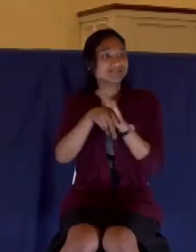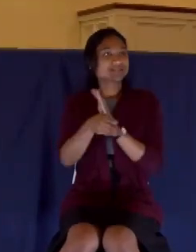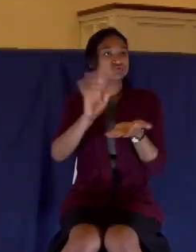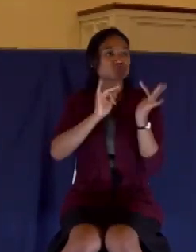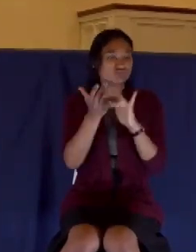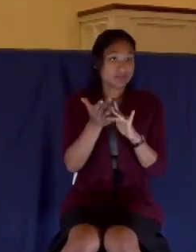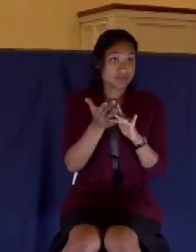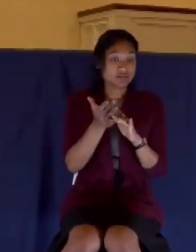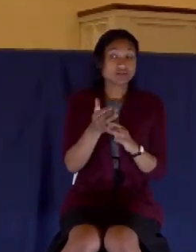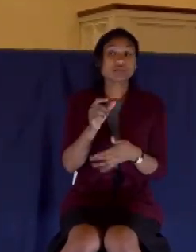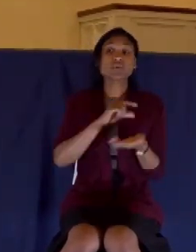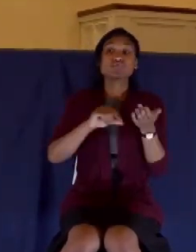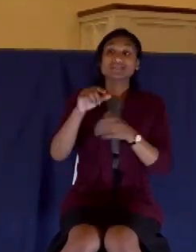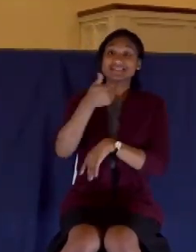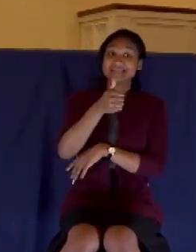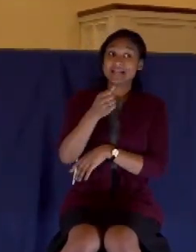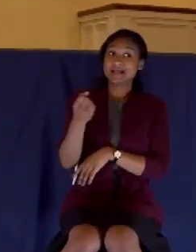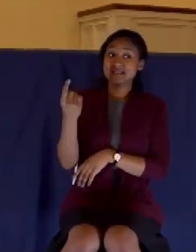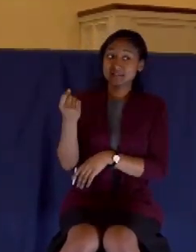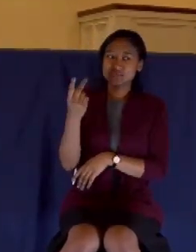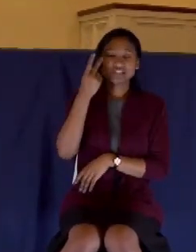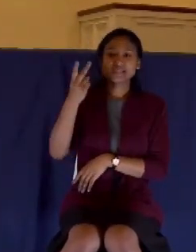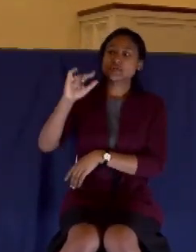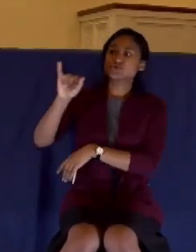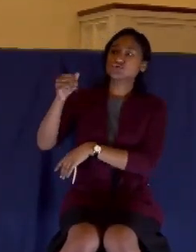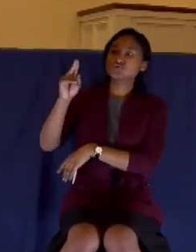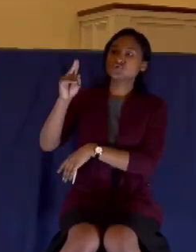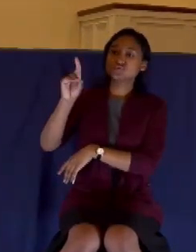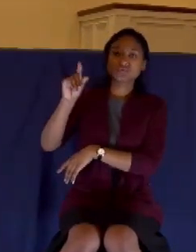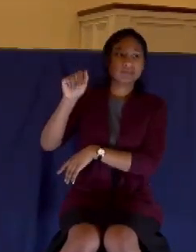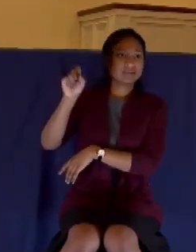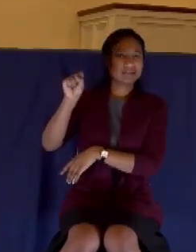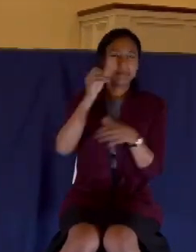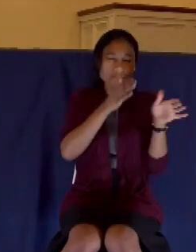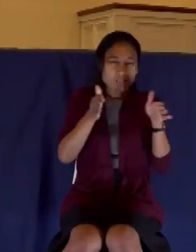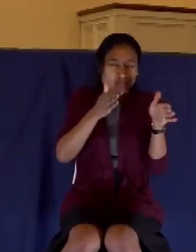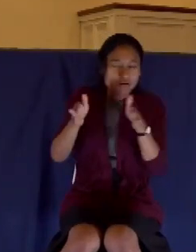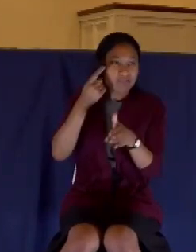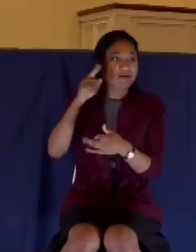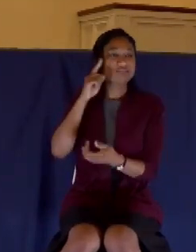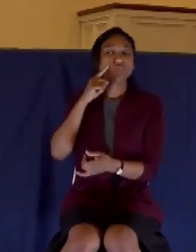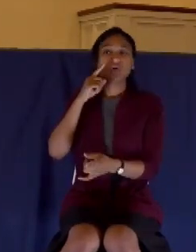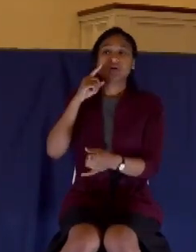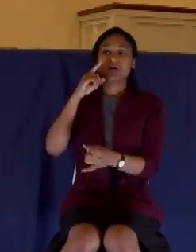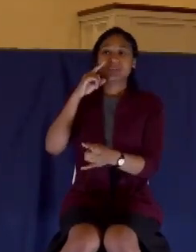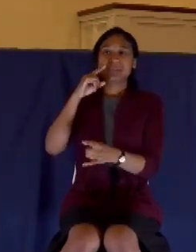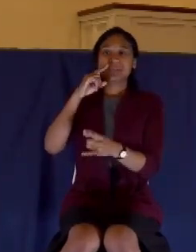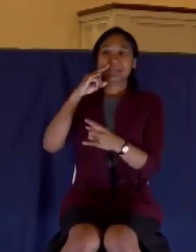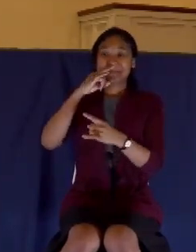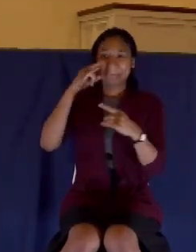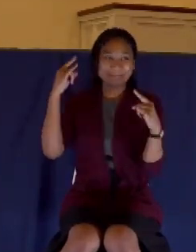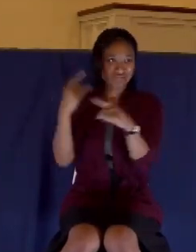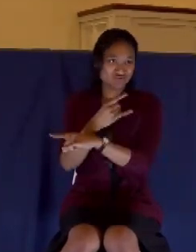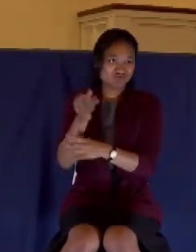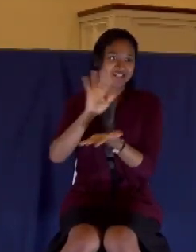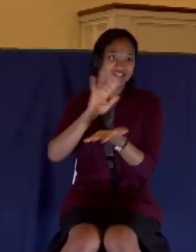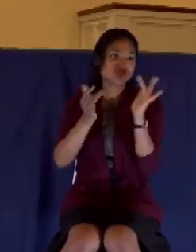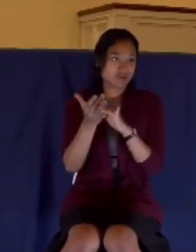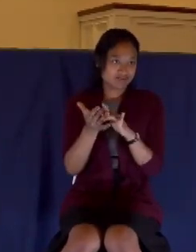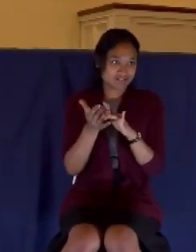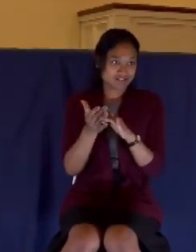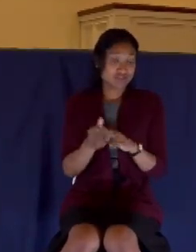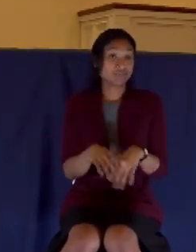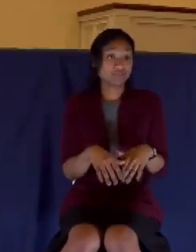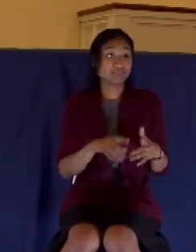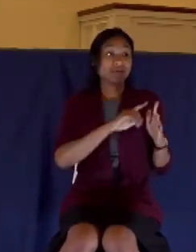Judas plotting to betray Jesus. So in this narrative, what you have is kind of a bookend. You have at the beginning of the chapter,